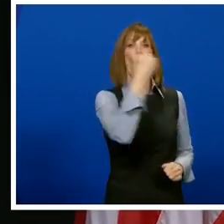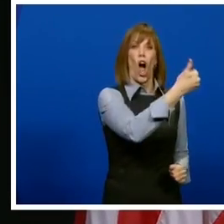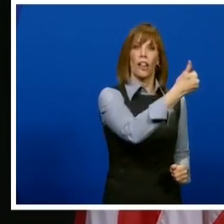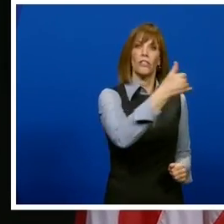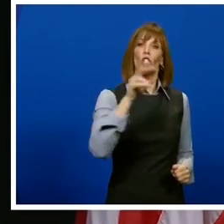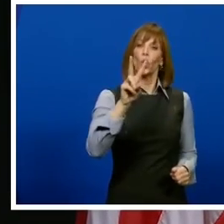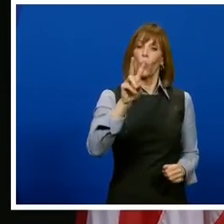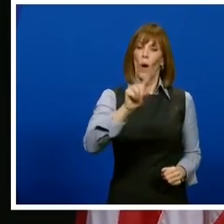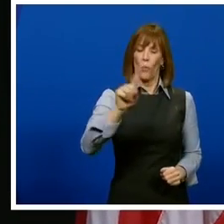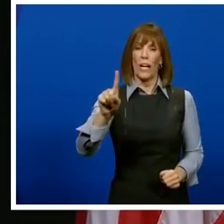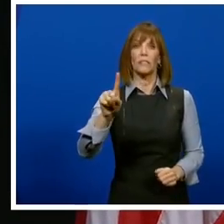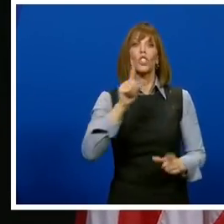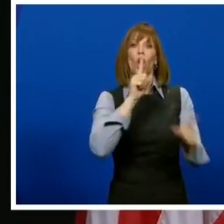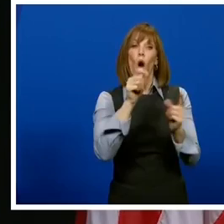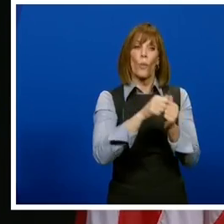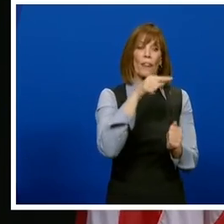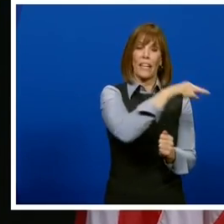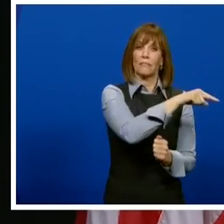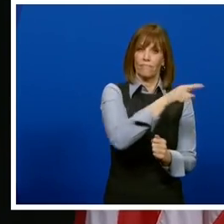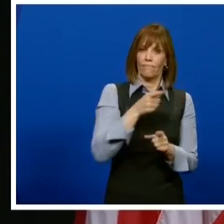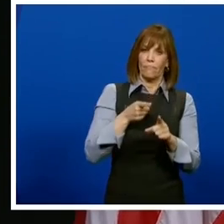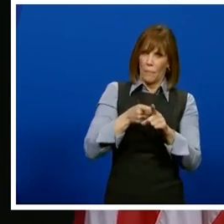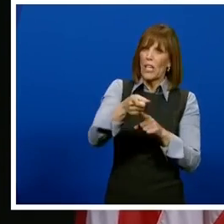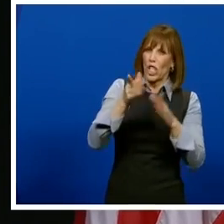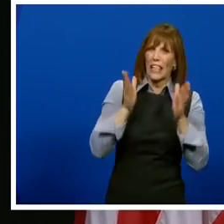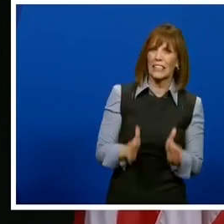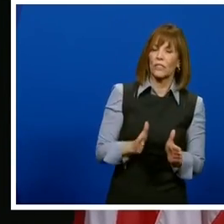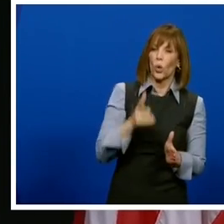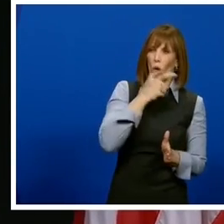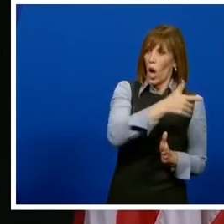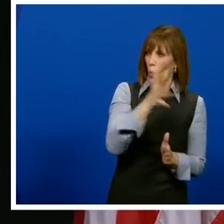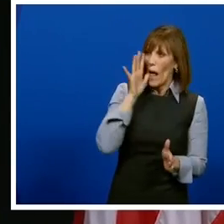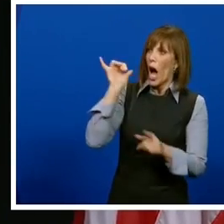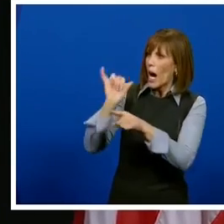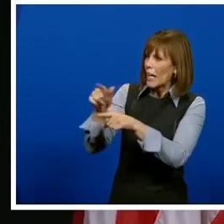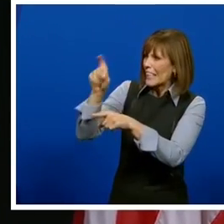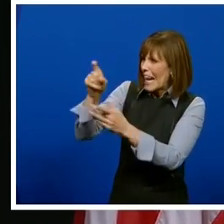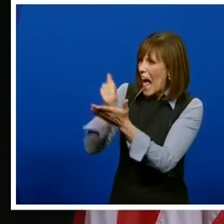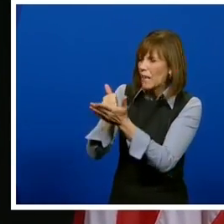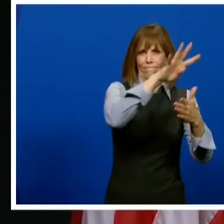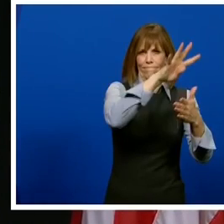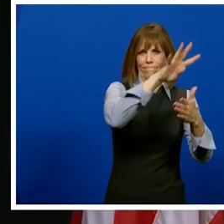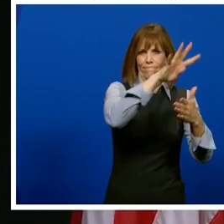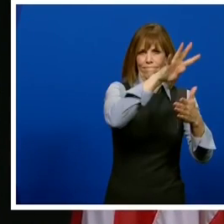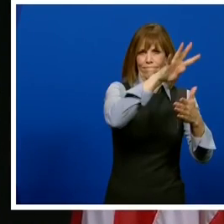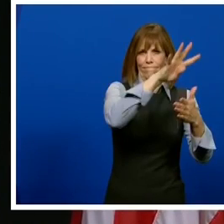with a vaccine navigator who will schedule an appointment for them at a nearby Hy-Vee pharmacy.